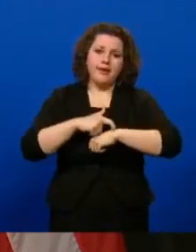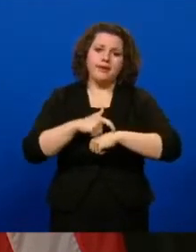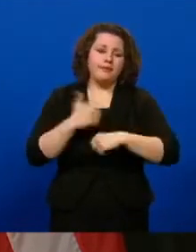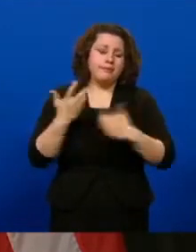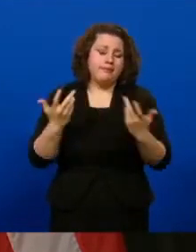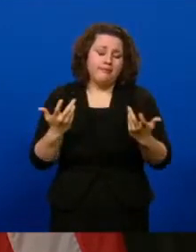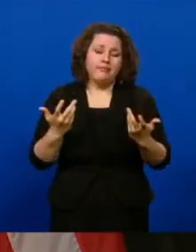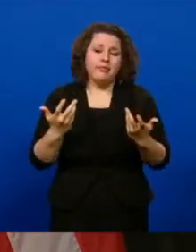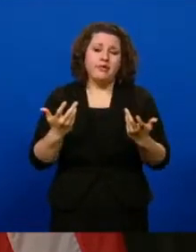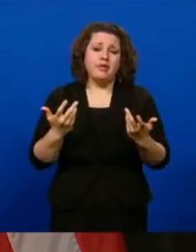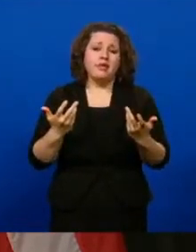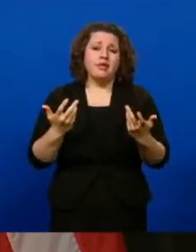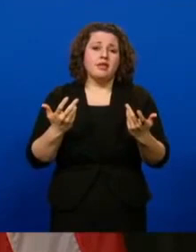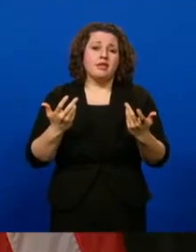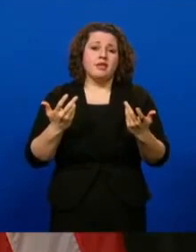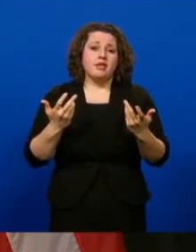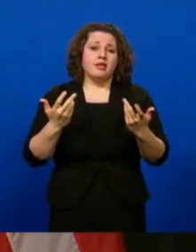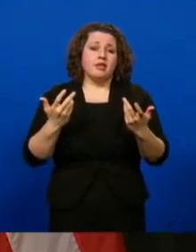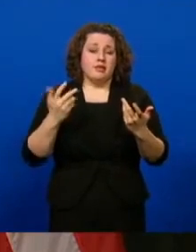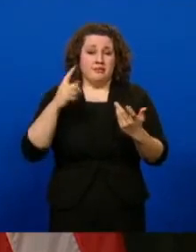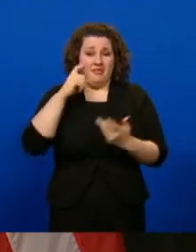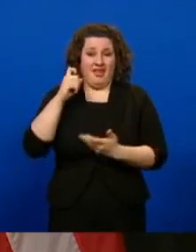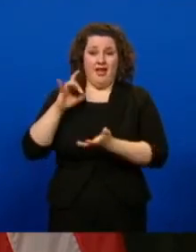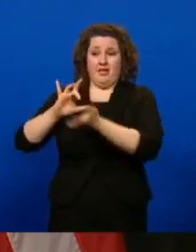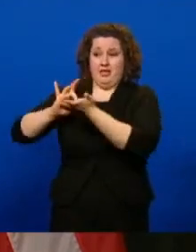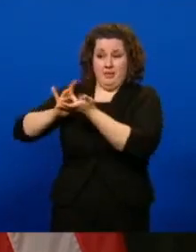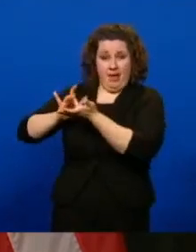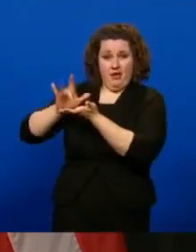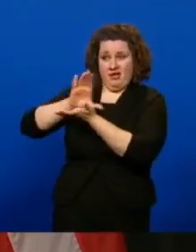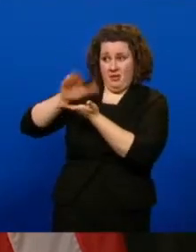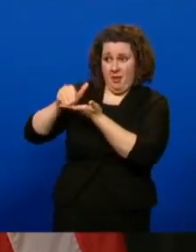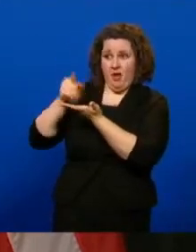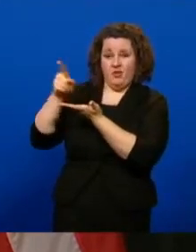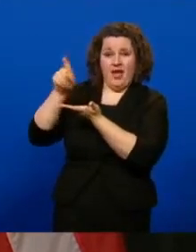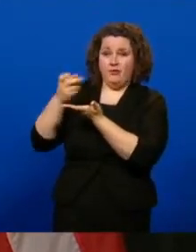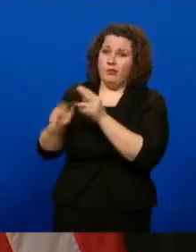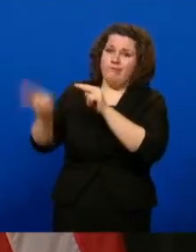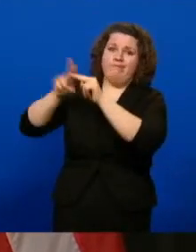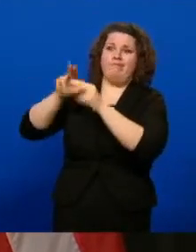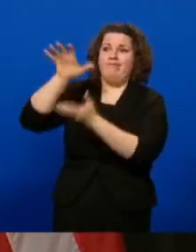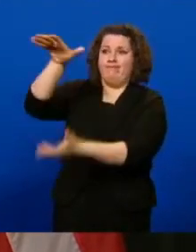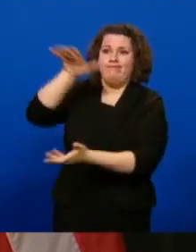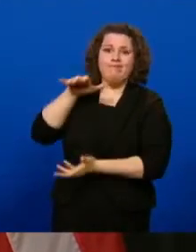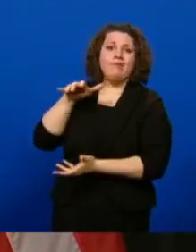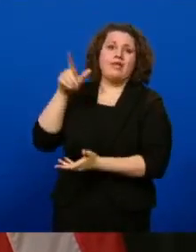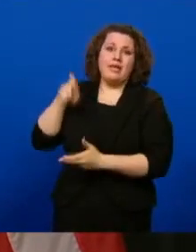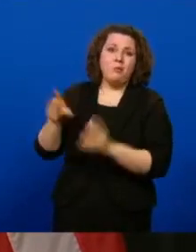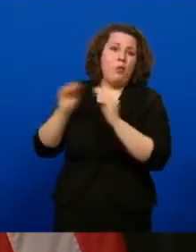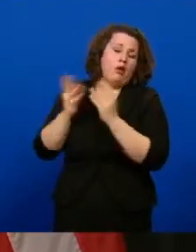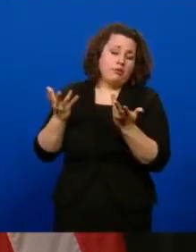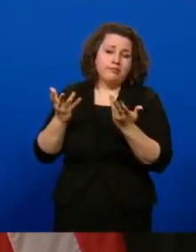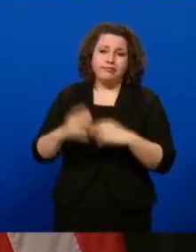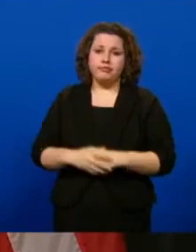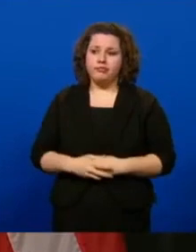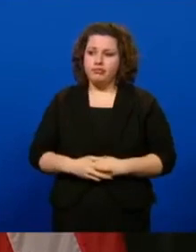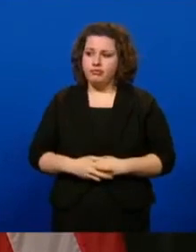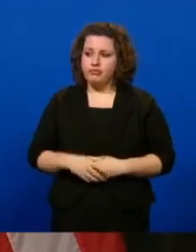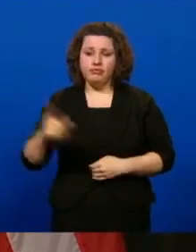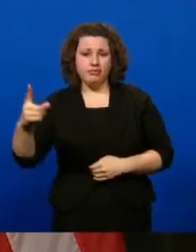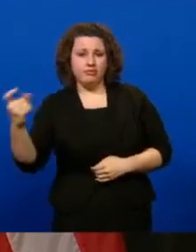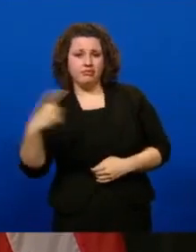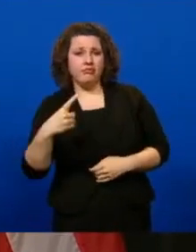numbers increase, the number of doses increase. And that's just a reality. Because of that,